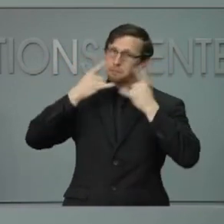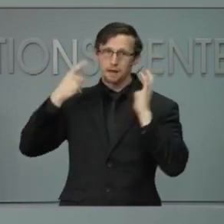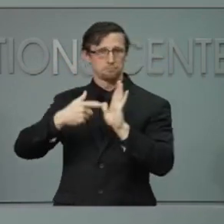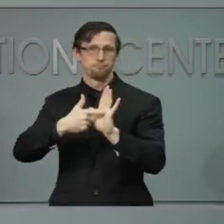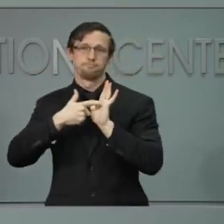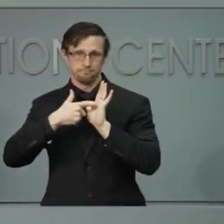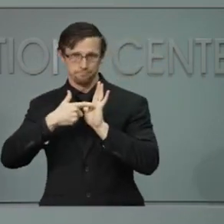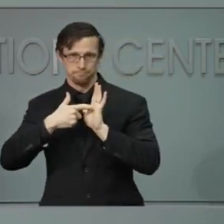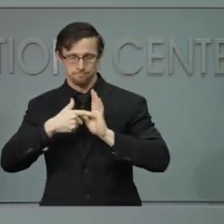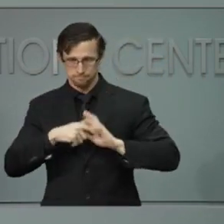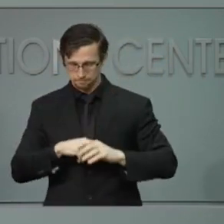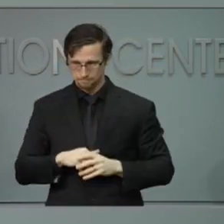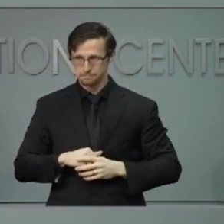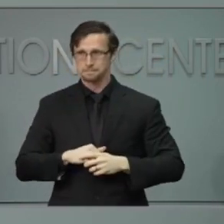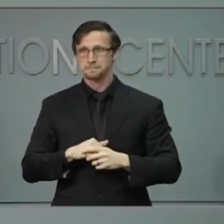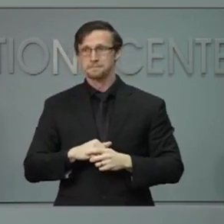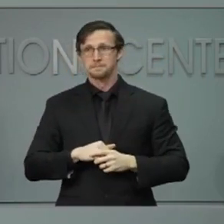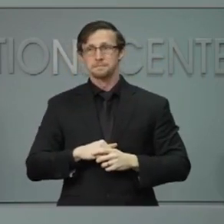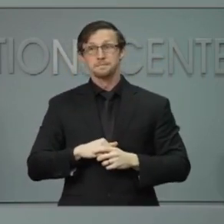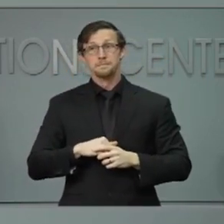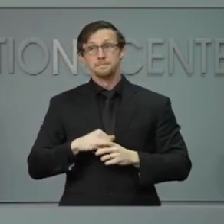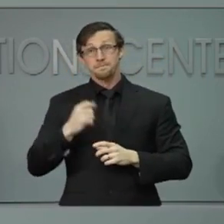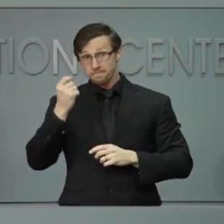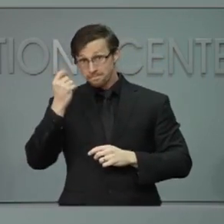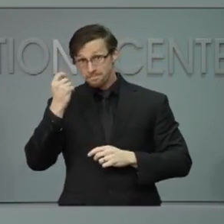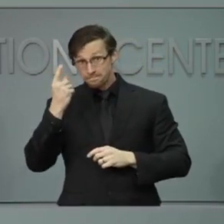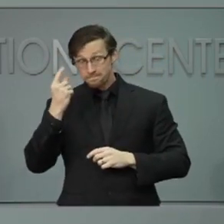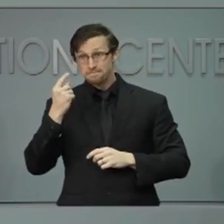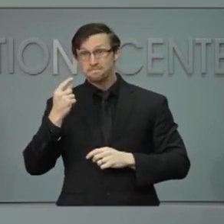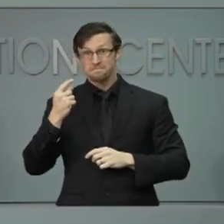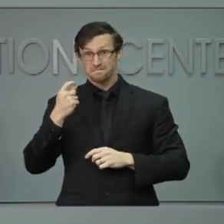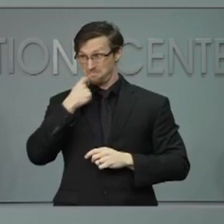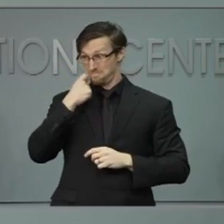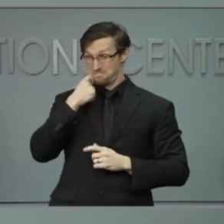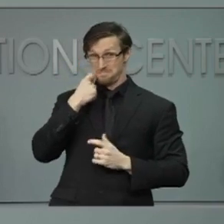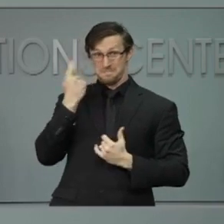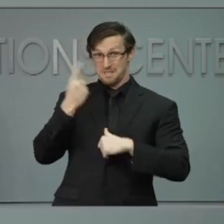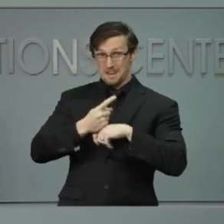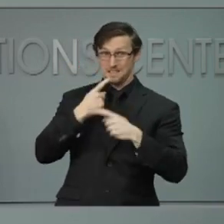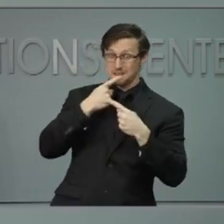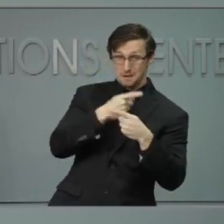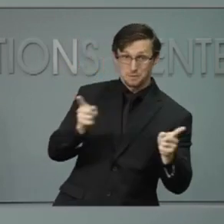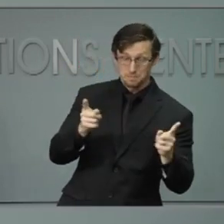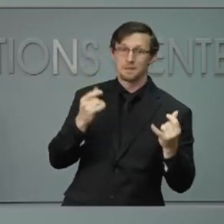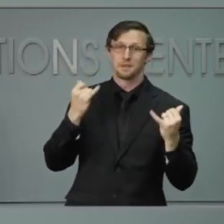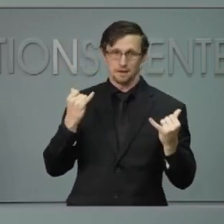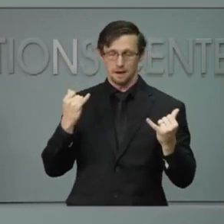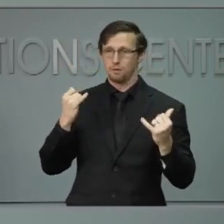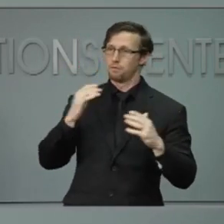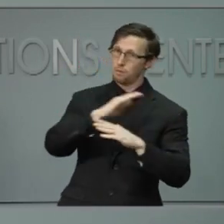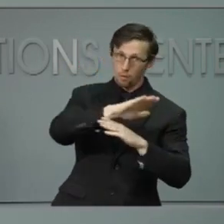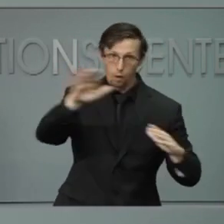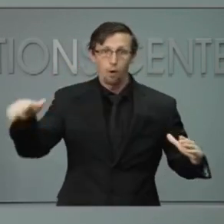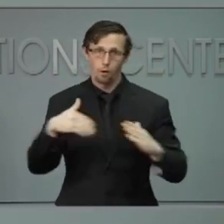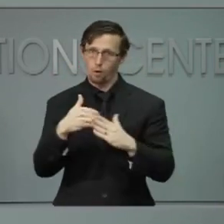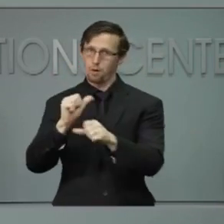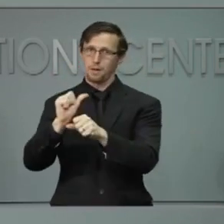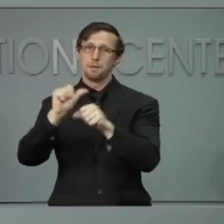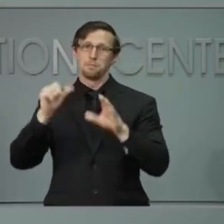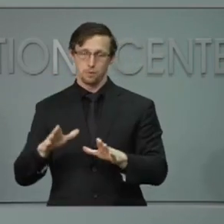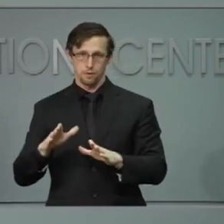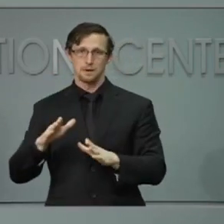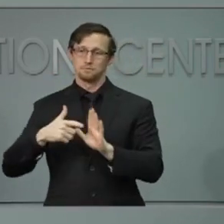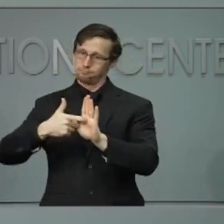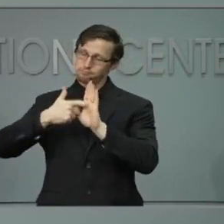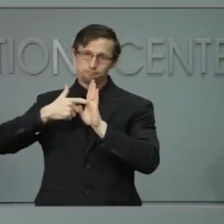from other co-workers. However, based on the announcement today, all employees must wear a